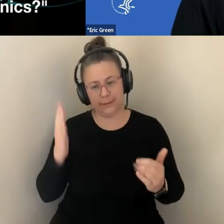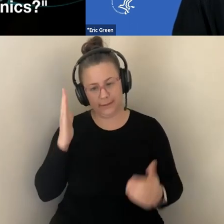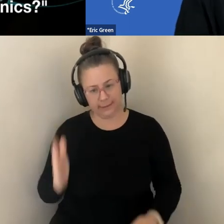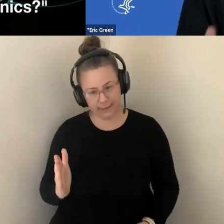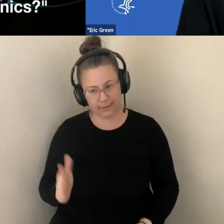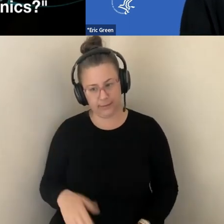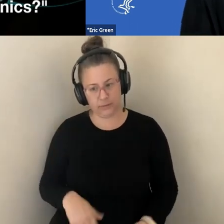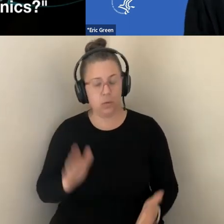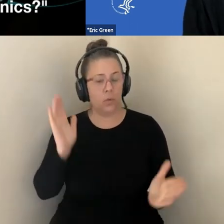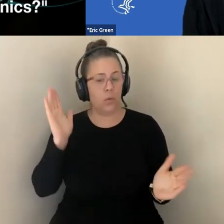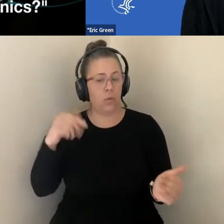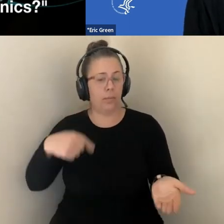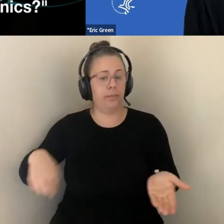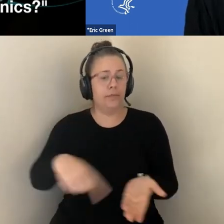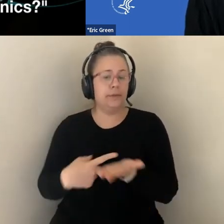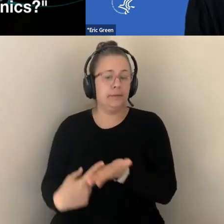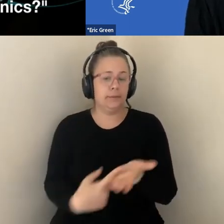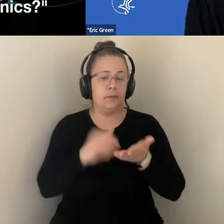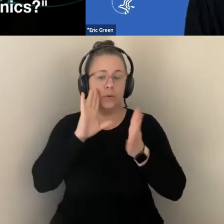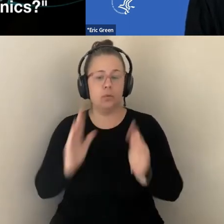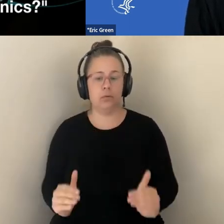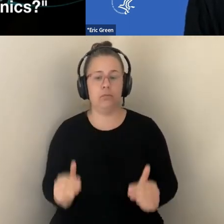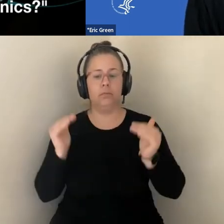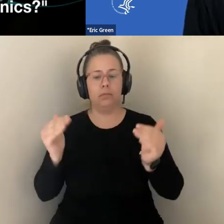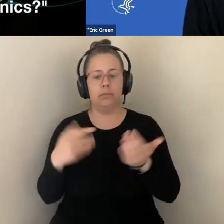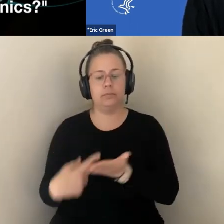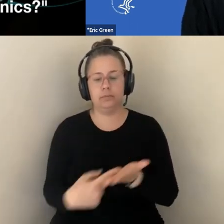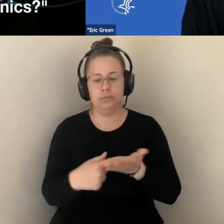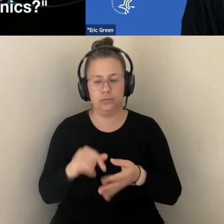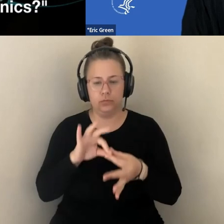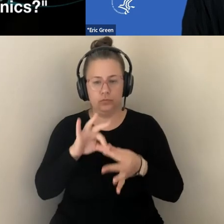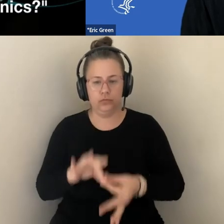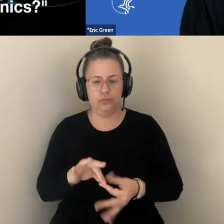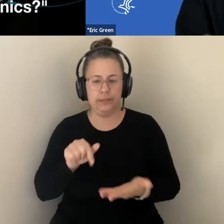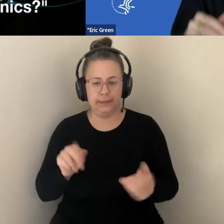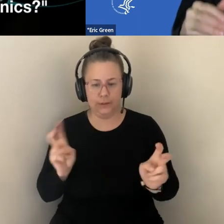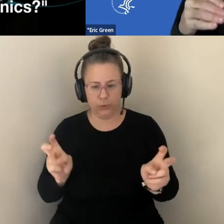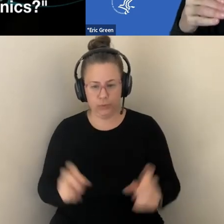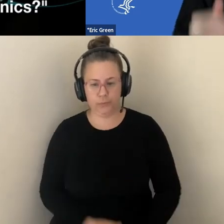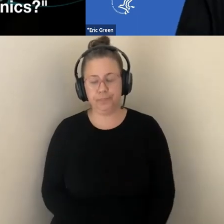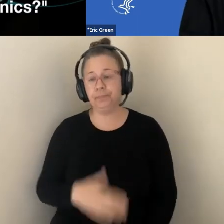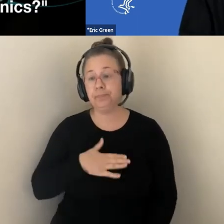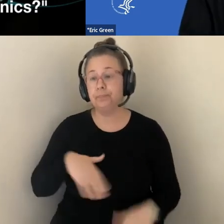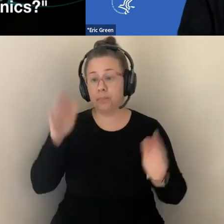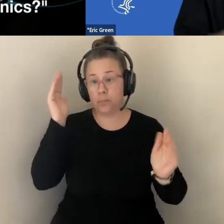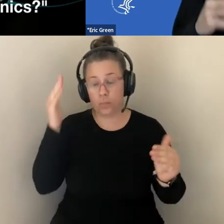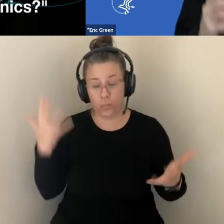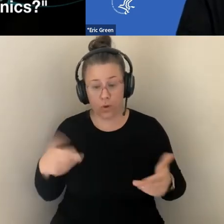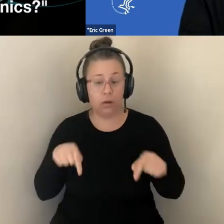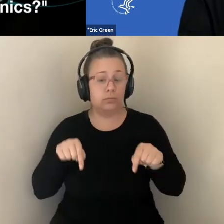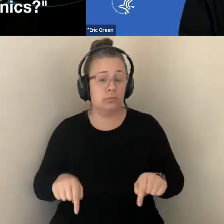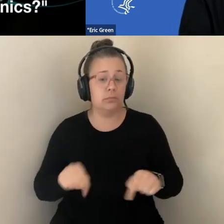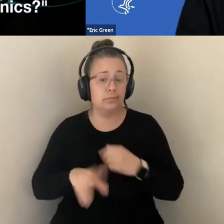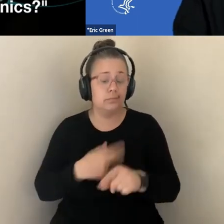SUCH EVENTS WILL TRANSFORM HOW SCIENTIFIC INSTITUTIONS SUCH AS OURS, WORKING WITH SUBJECTMATIC EXPERTS,